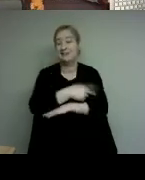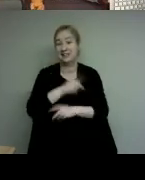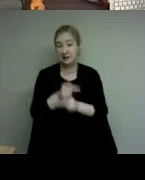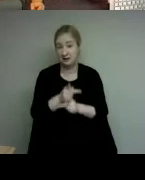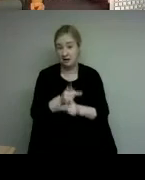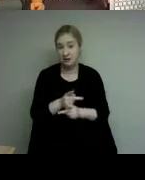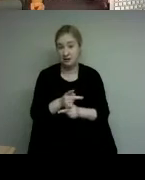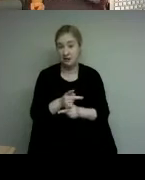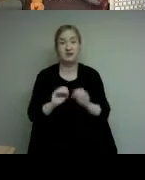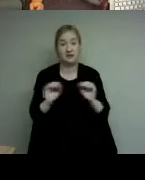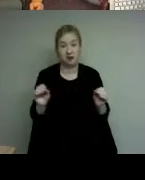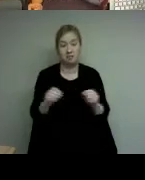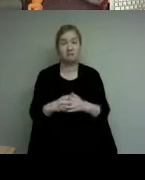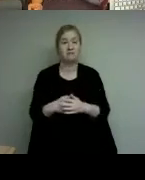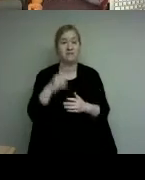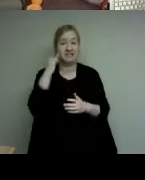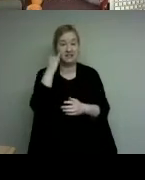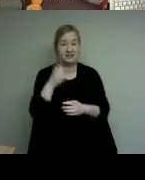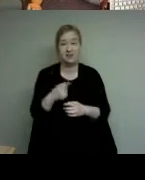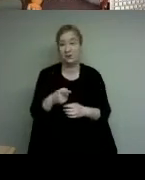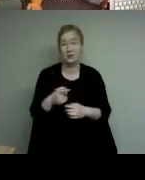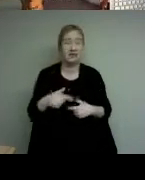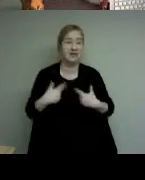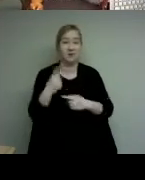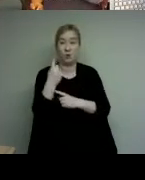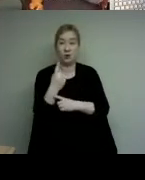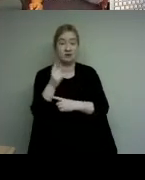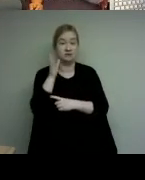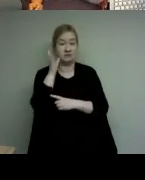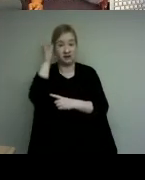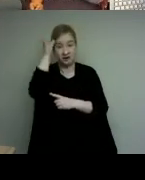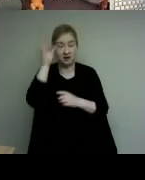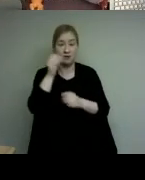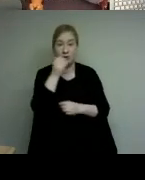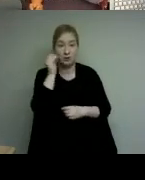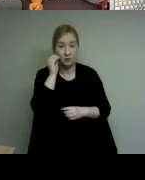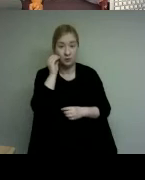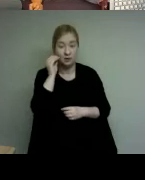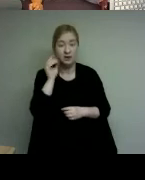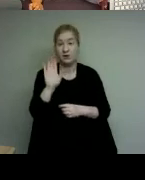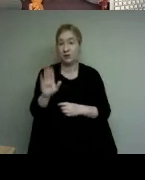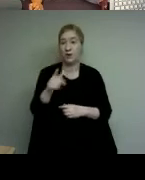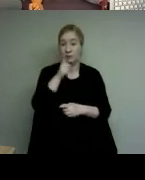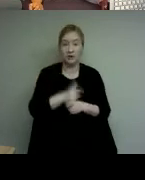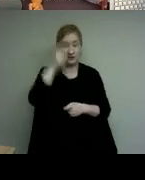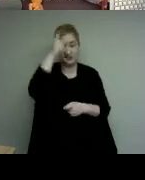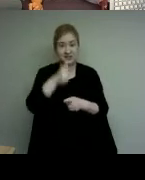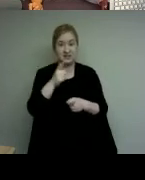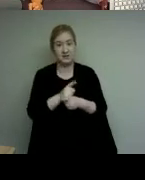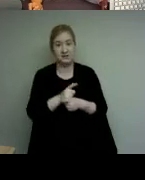if you are living in a single parent home or if you have younger siblings first priority or responsibility is to look after